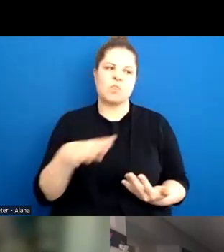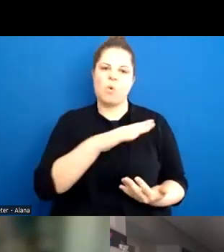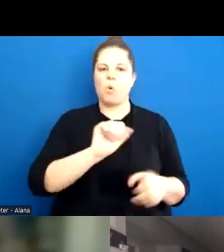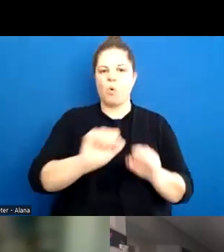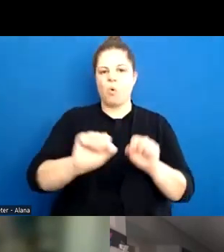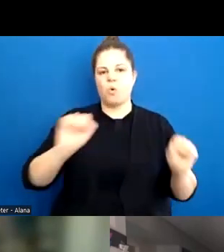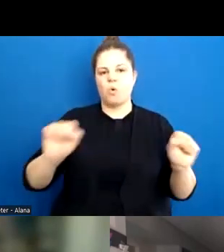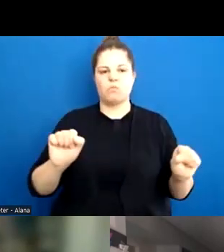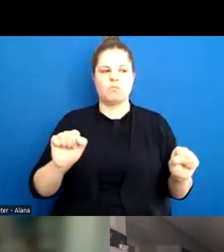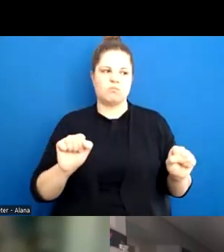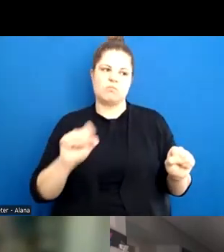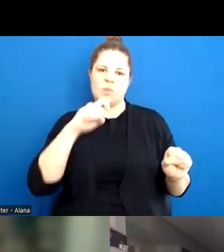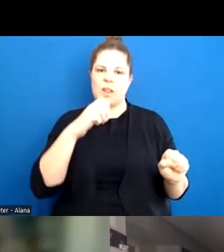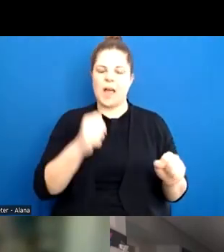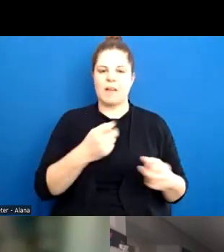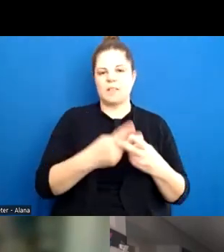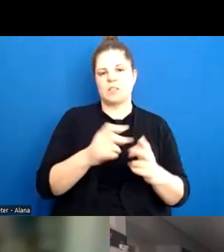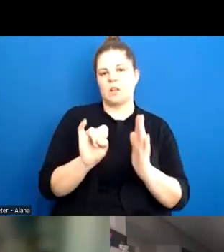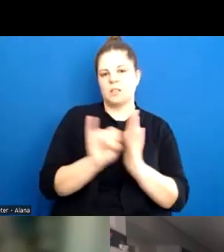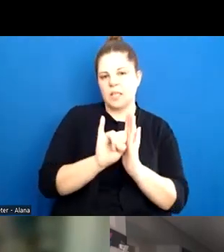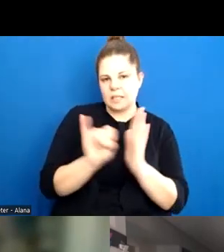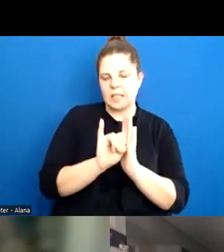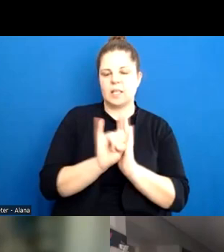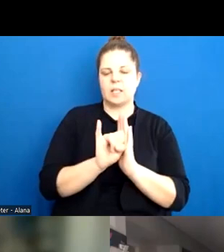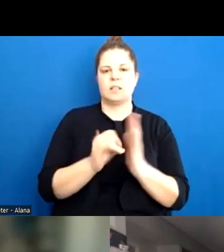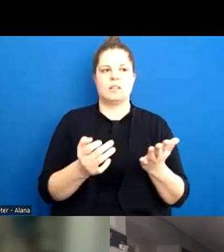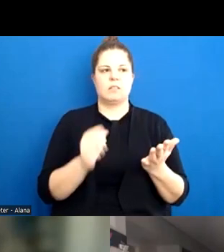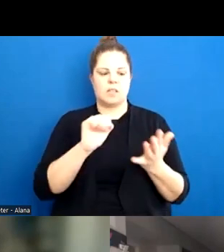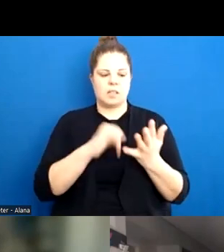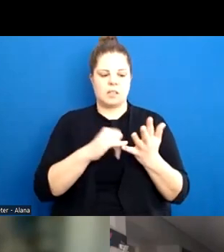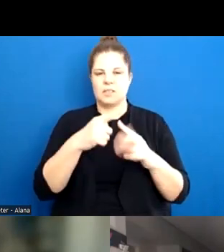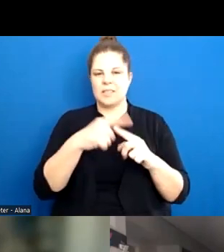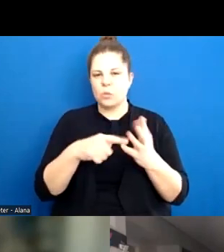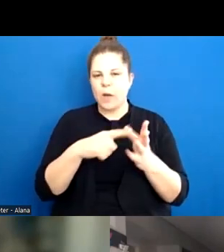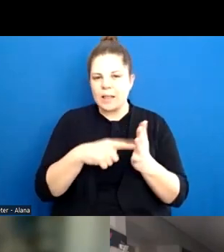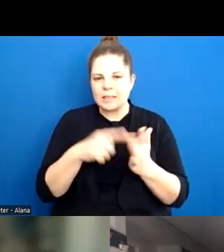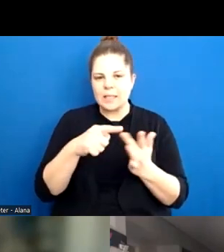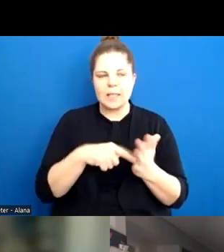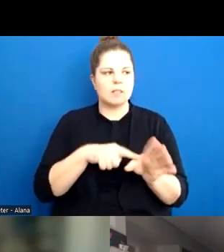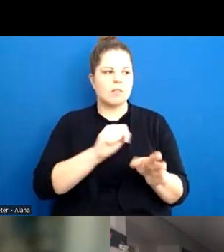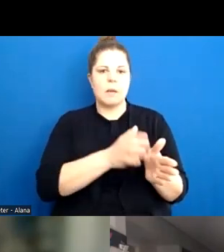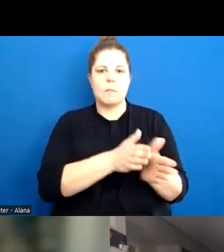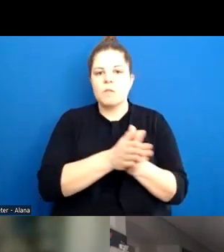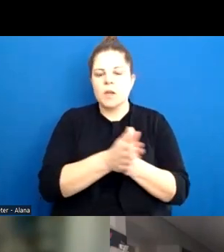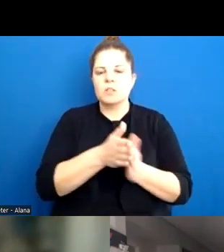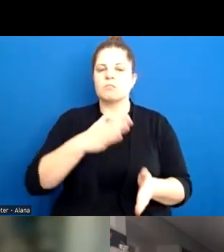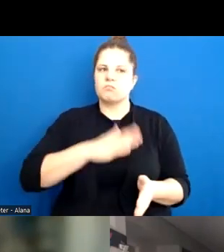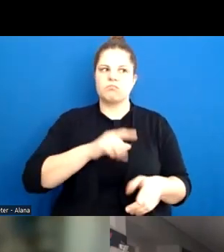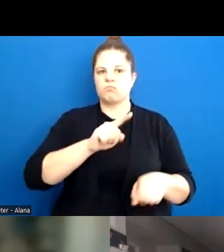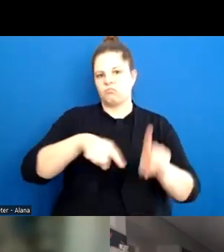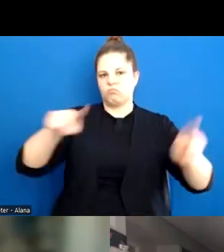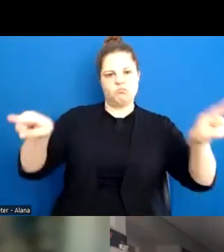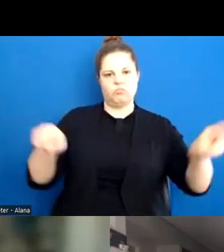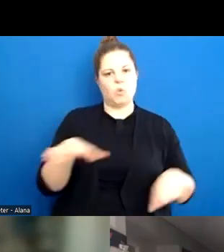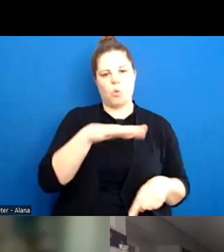sexual identity, their own sexuality, their own, you know, motivations and desires. Um, and just being able to